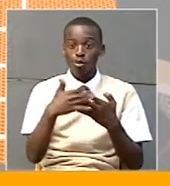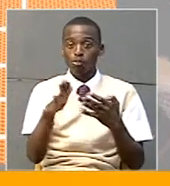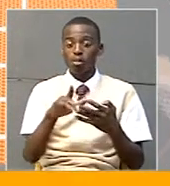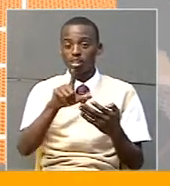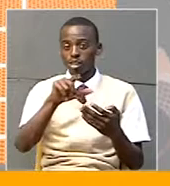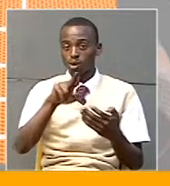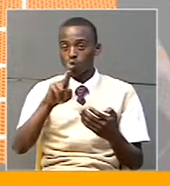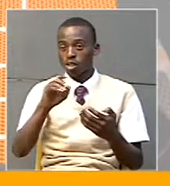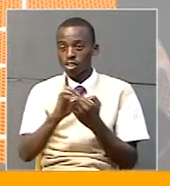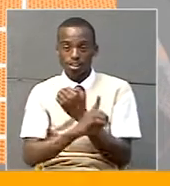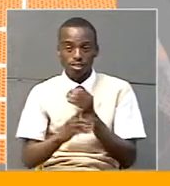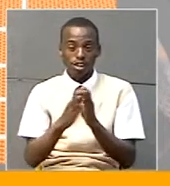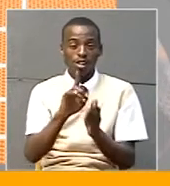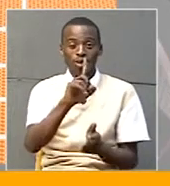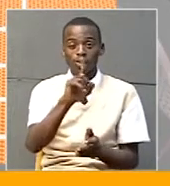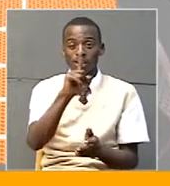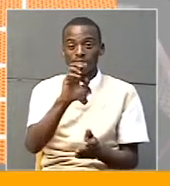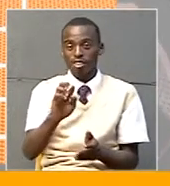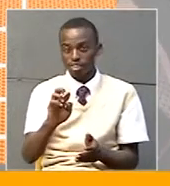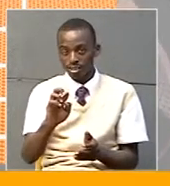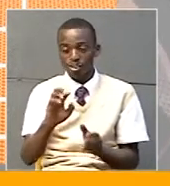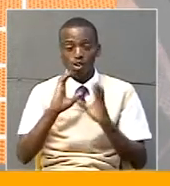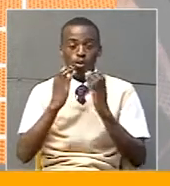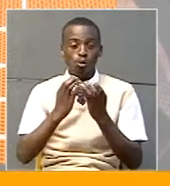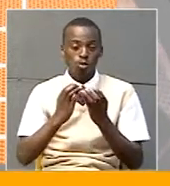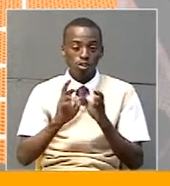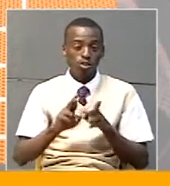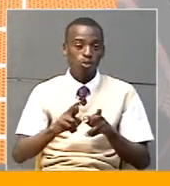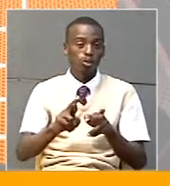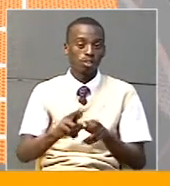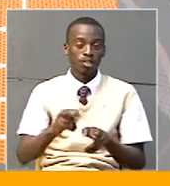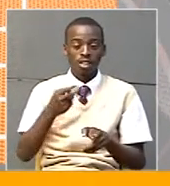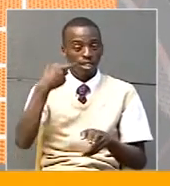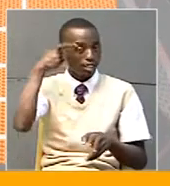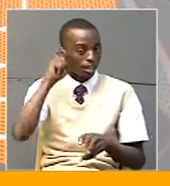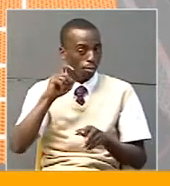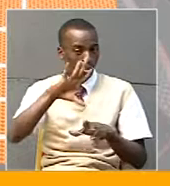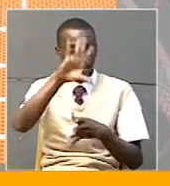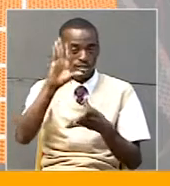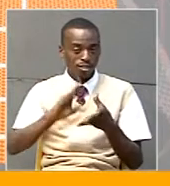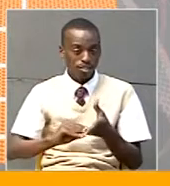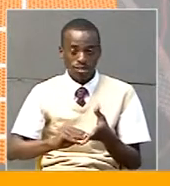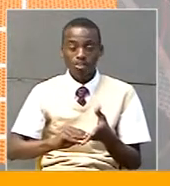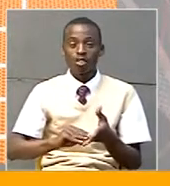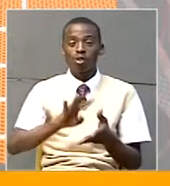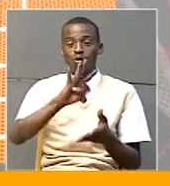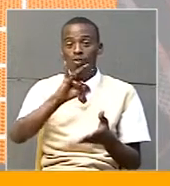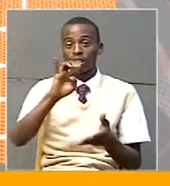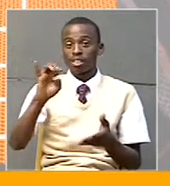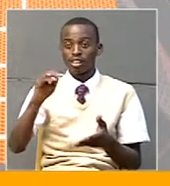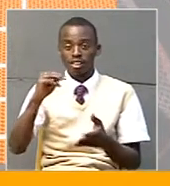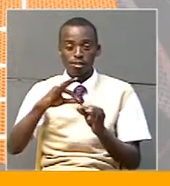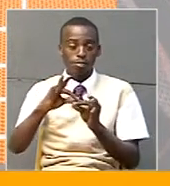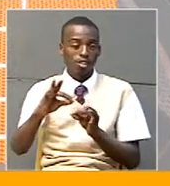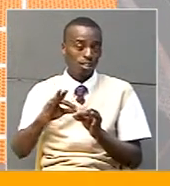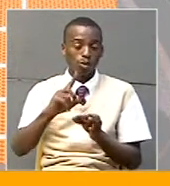Luka district and 118 kilometers of community roads in Kapalole, totaling to 488 kilometers of roads at an